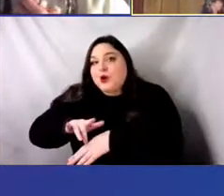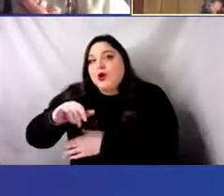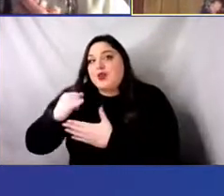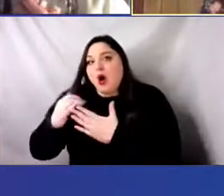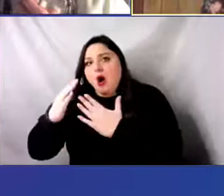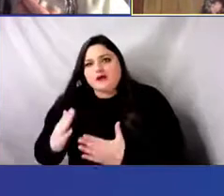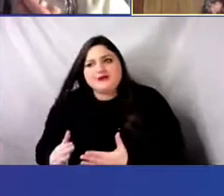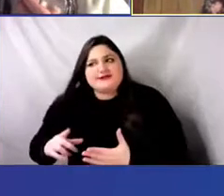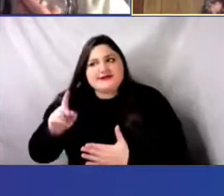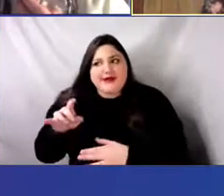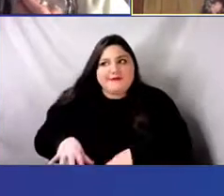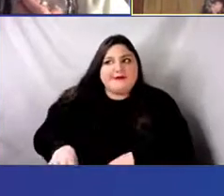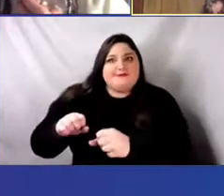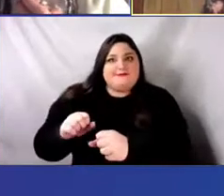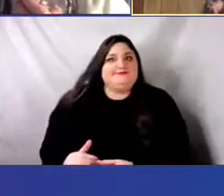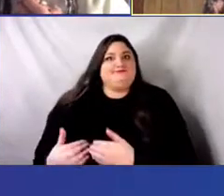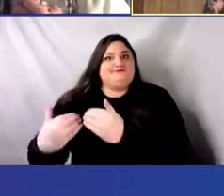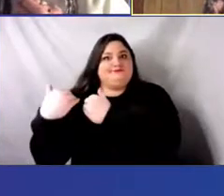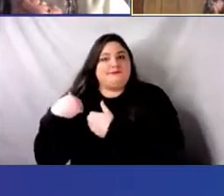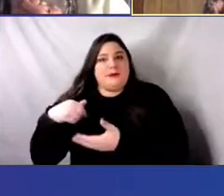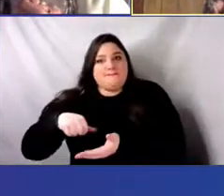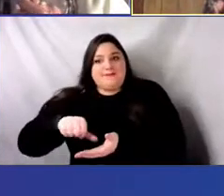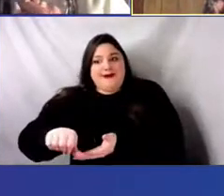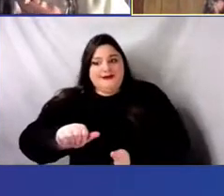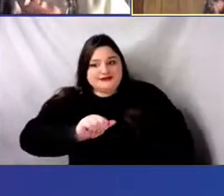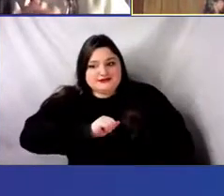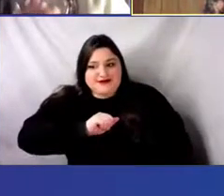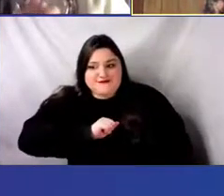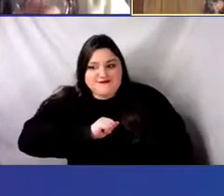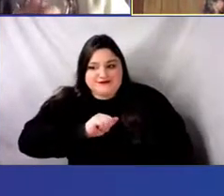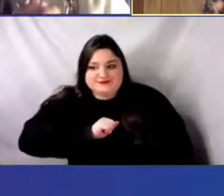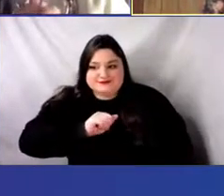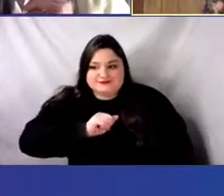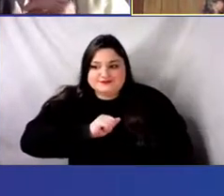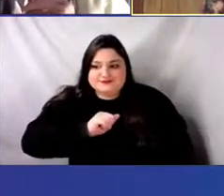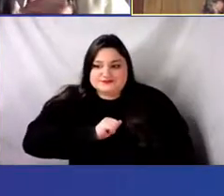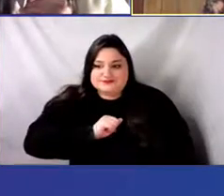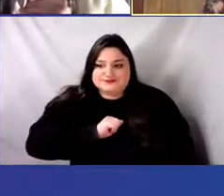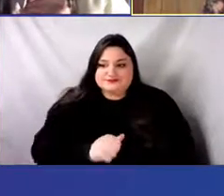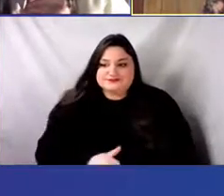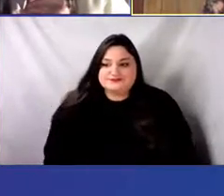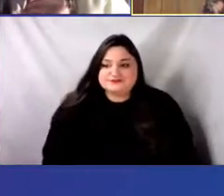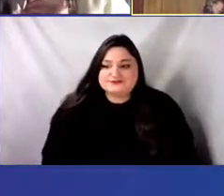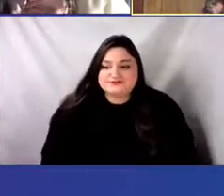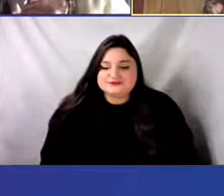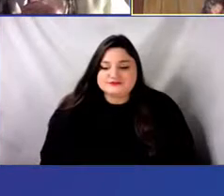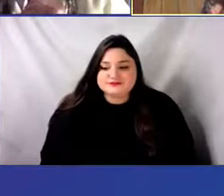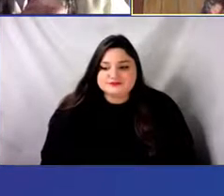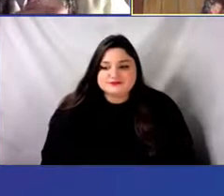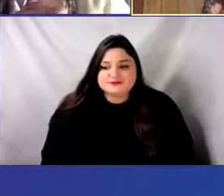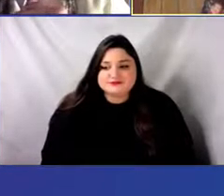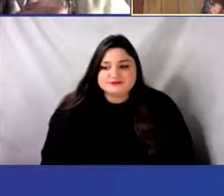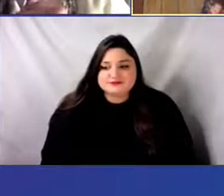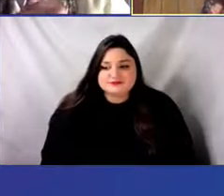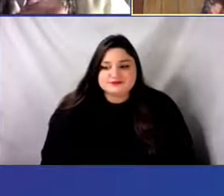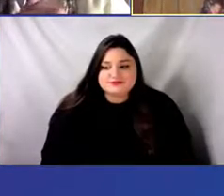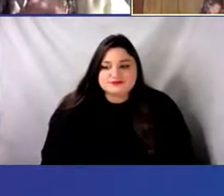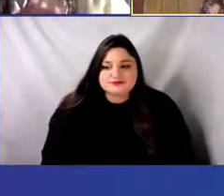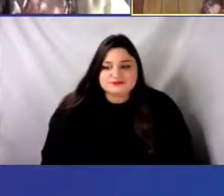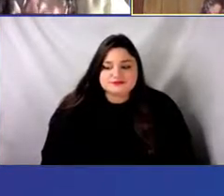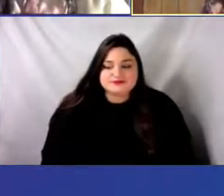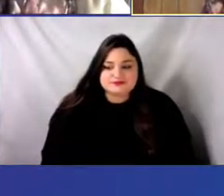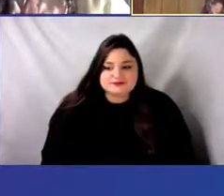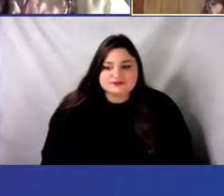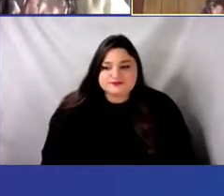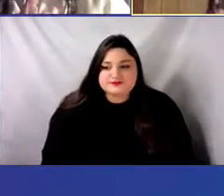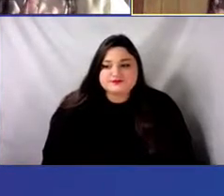tasked with fronting those costs before building that institutional, those institutional relationships, the